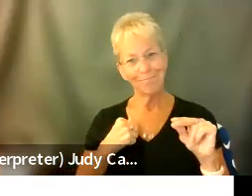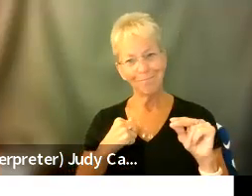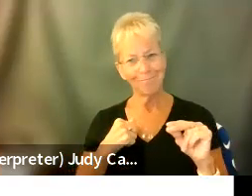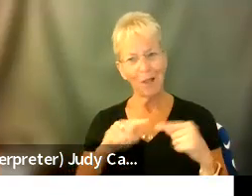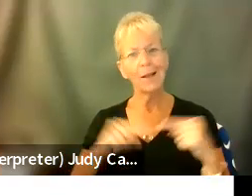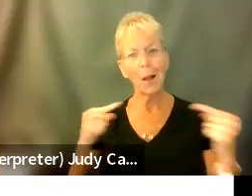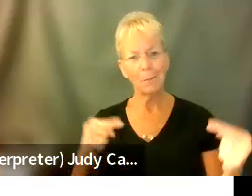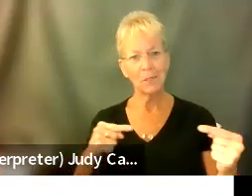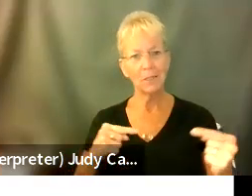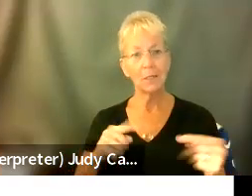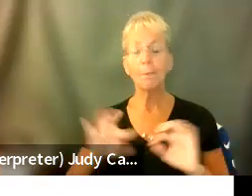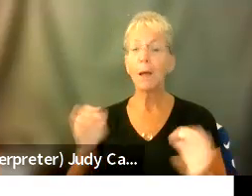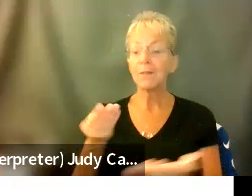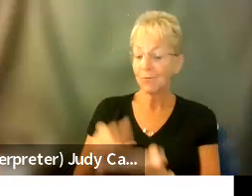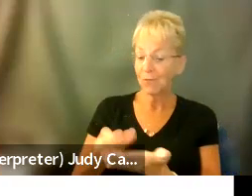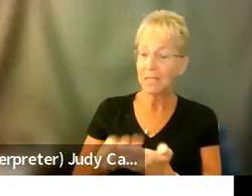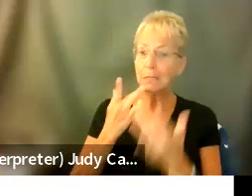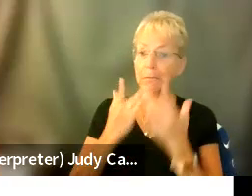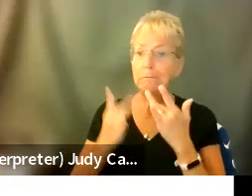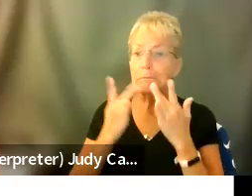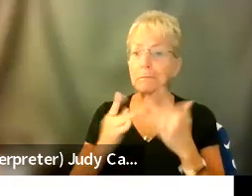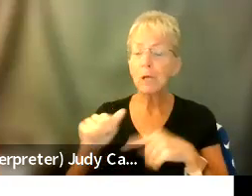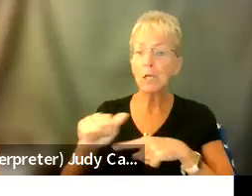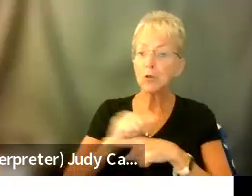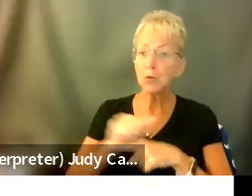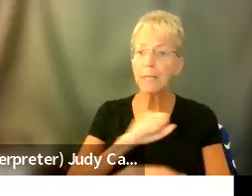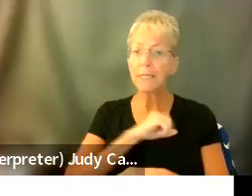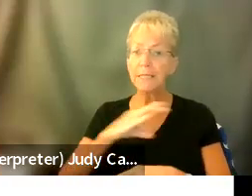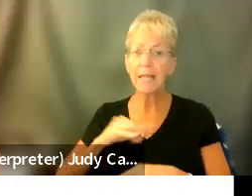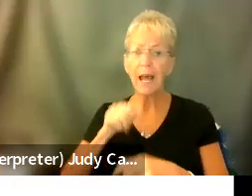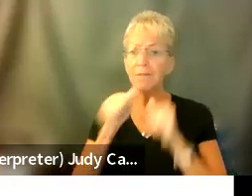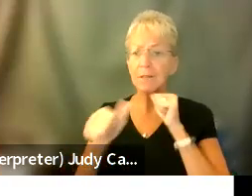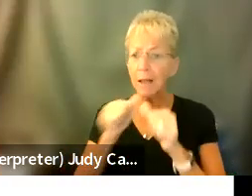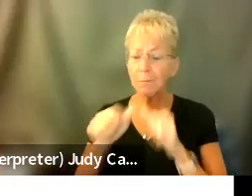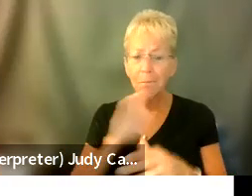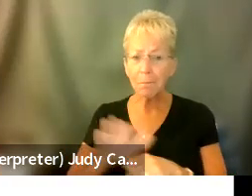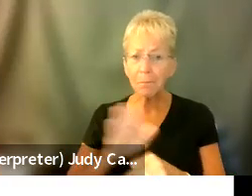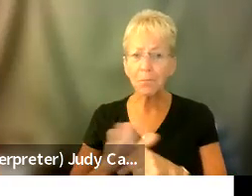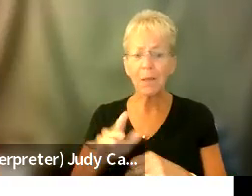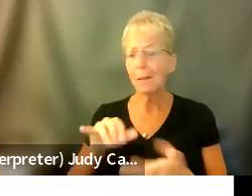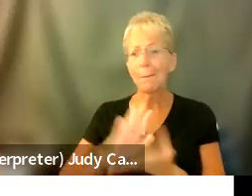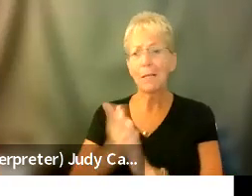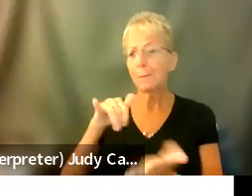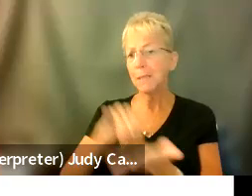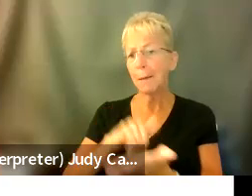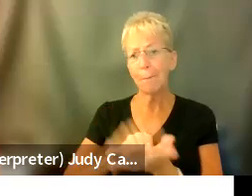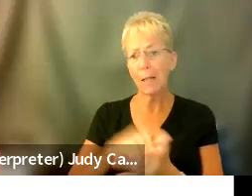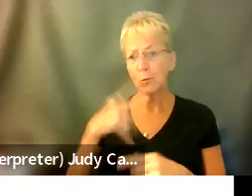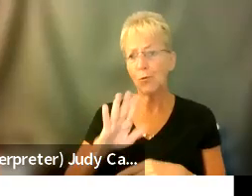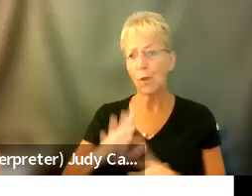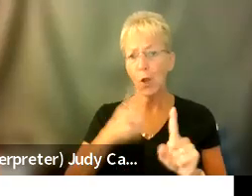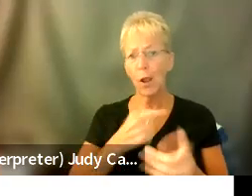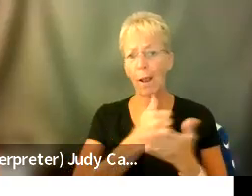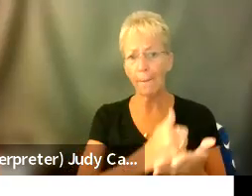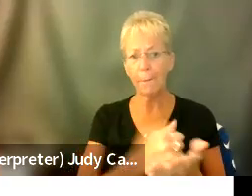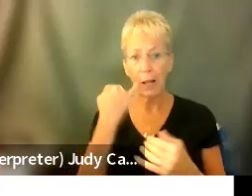But lack of funding, training, and staff make it impossible for them to do what they set out and promised to do. If we